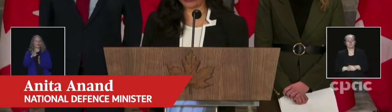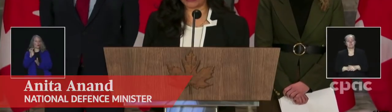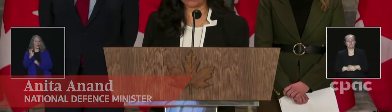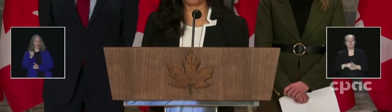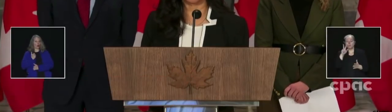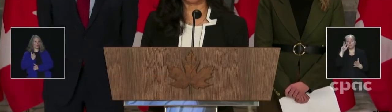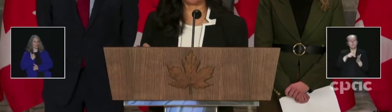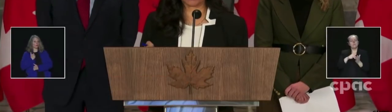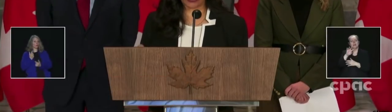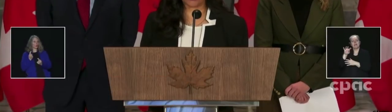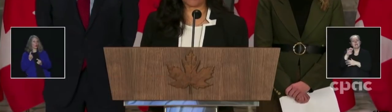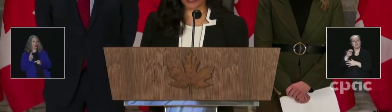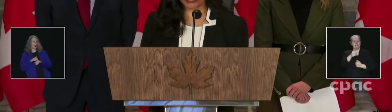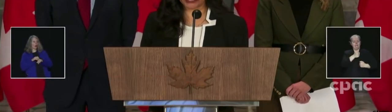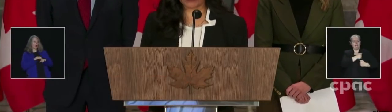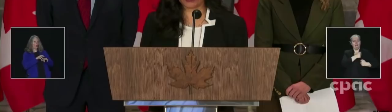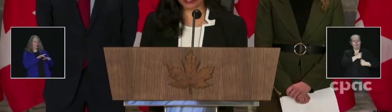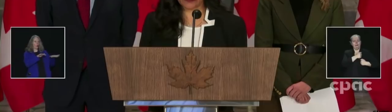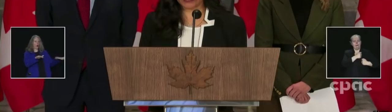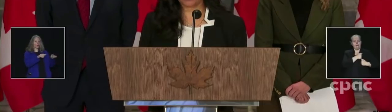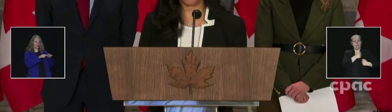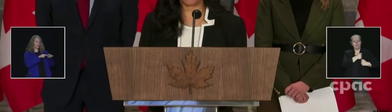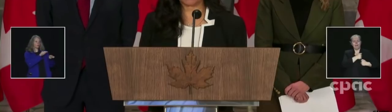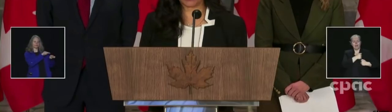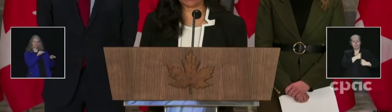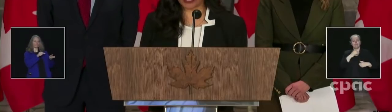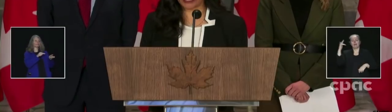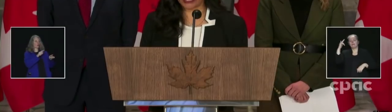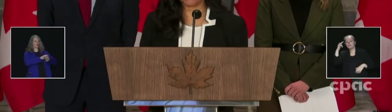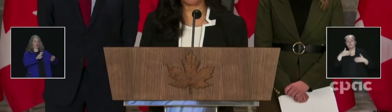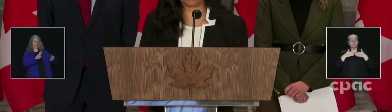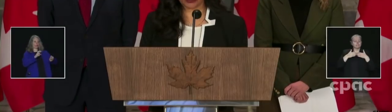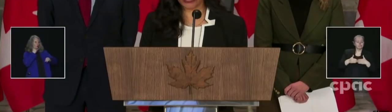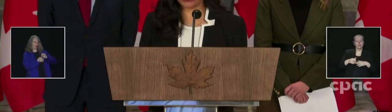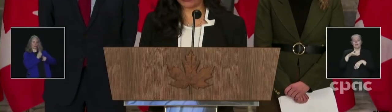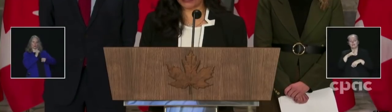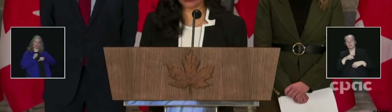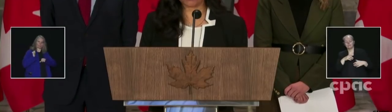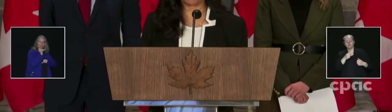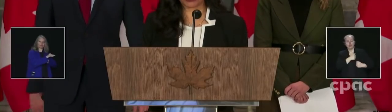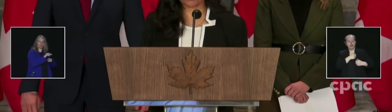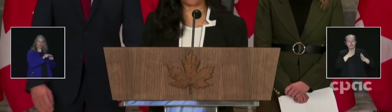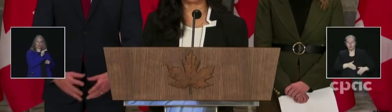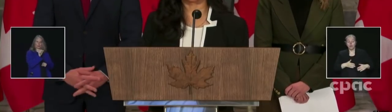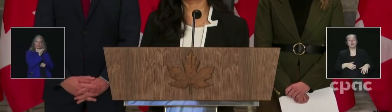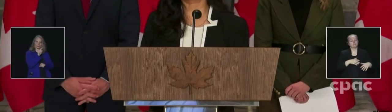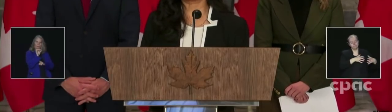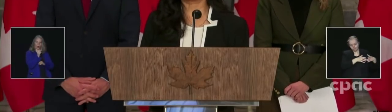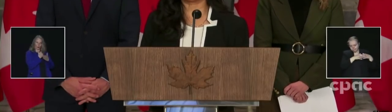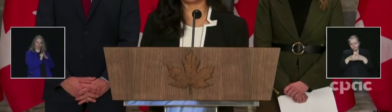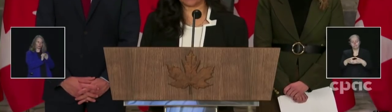personnel across all branches of the service on standby to deploy to the NATO Response Force